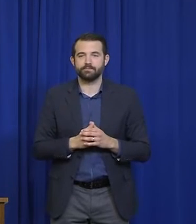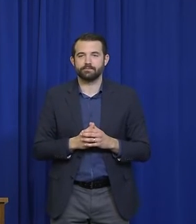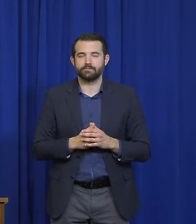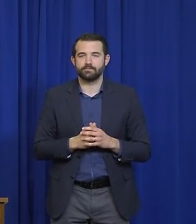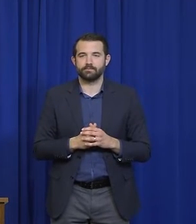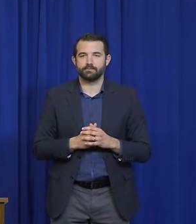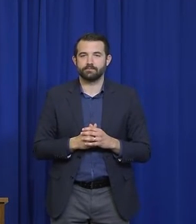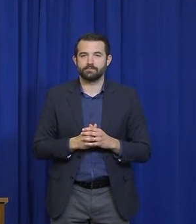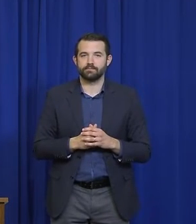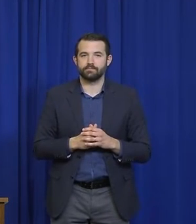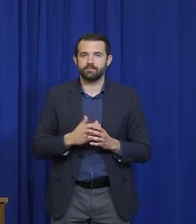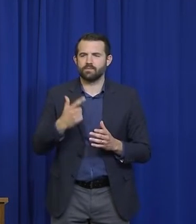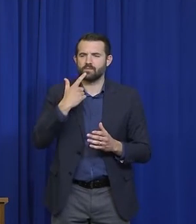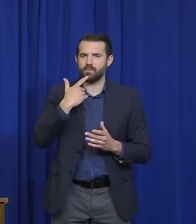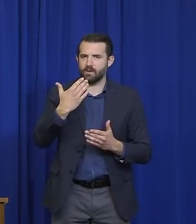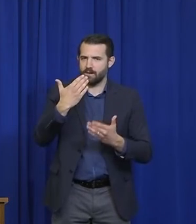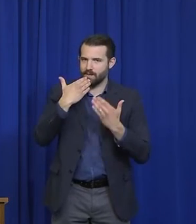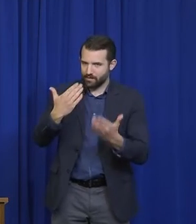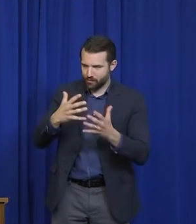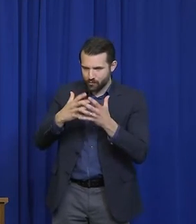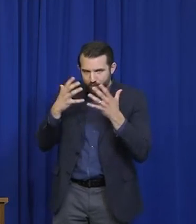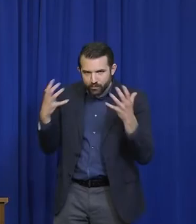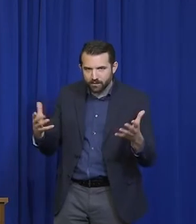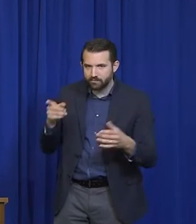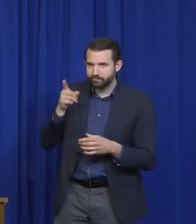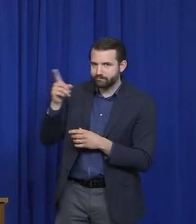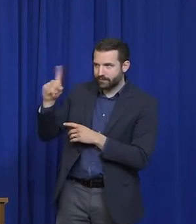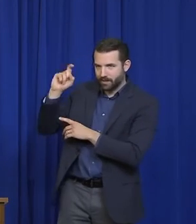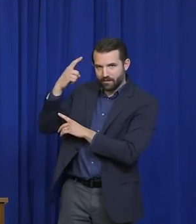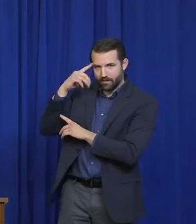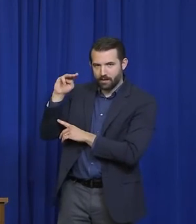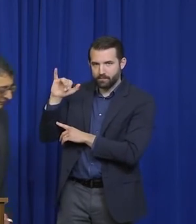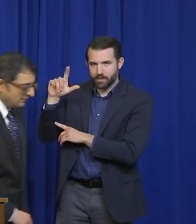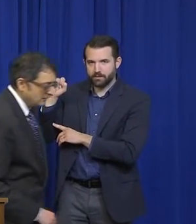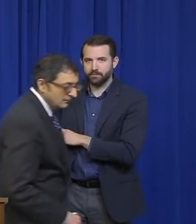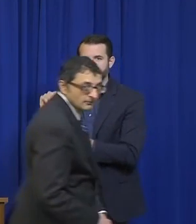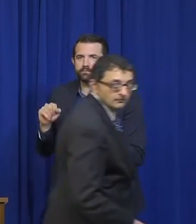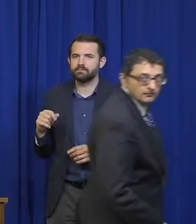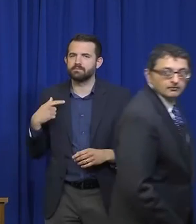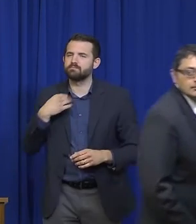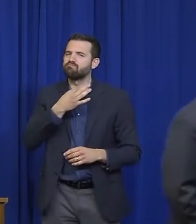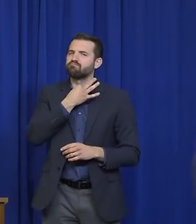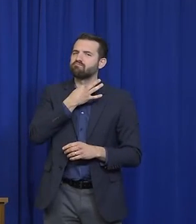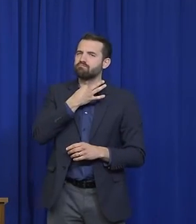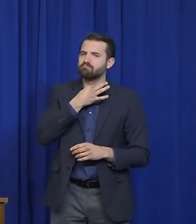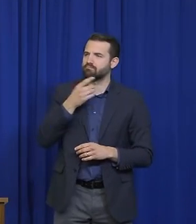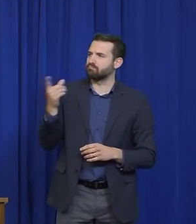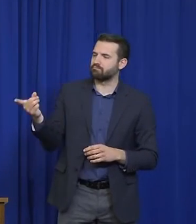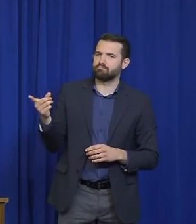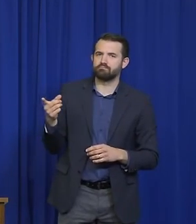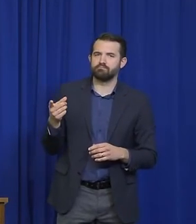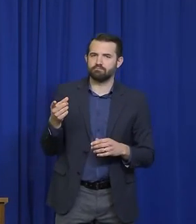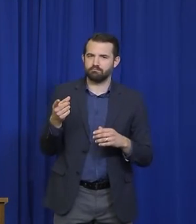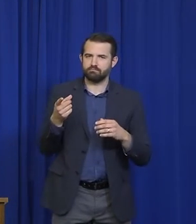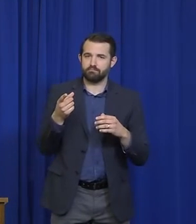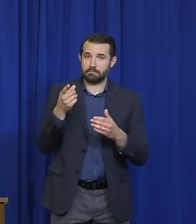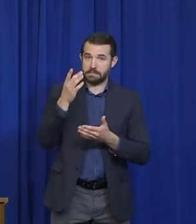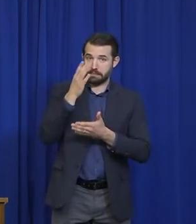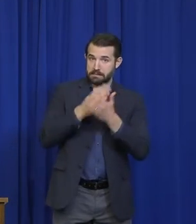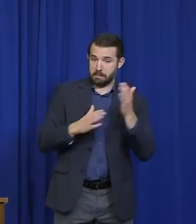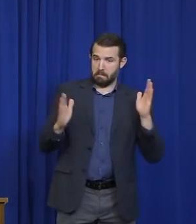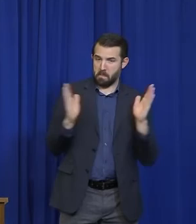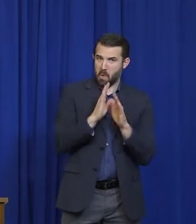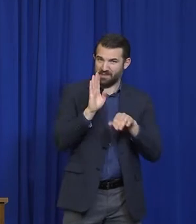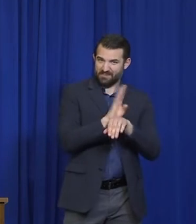Thanks very much. Governor Mills, how much did the economic health of Maine and the fear of some small businesses not being able to recover